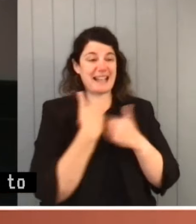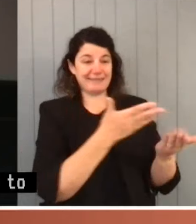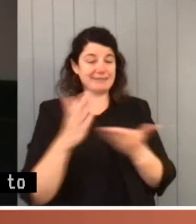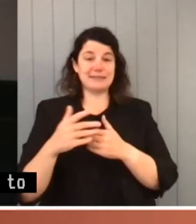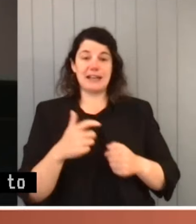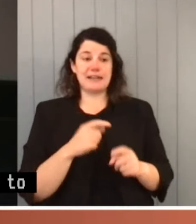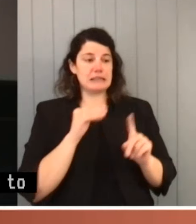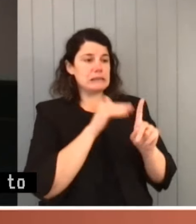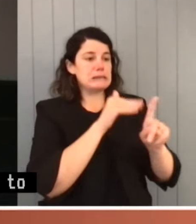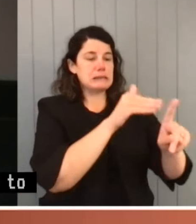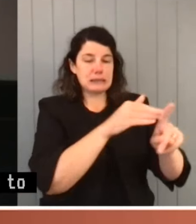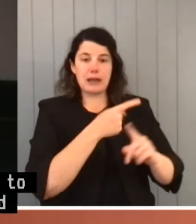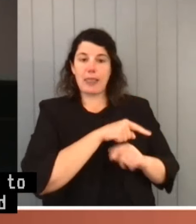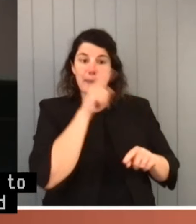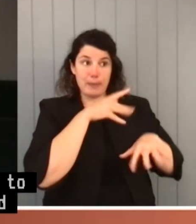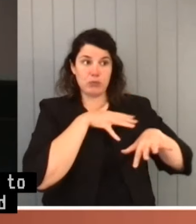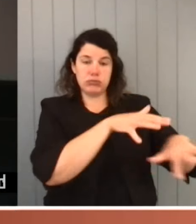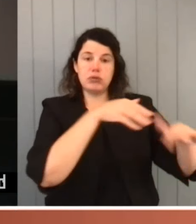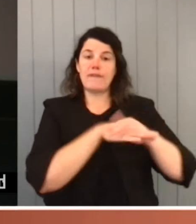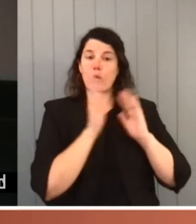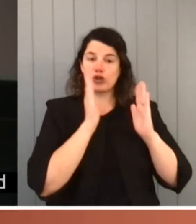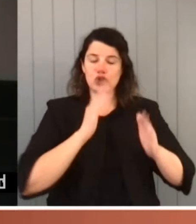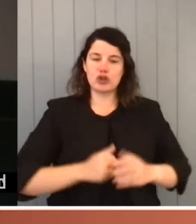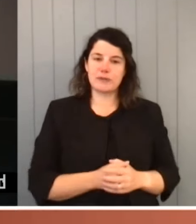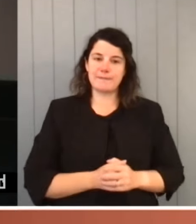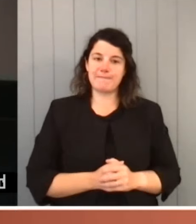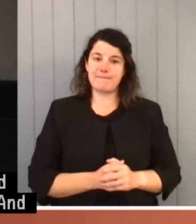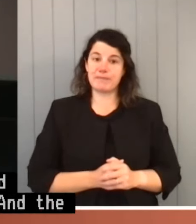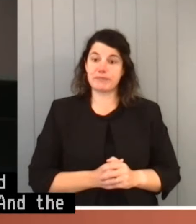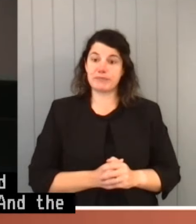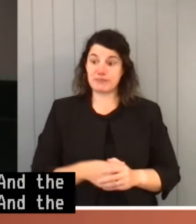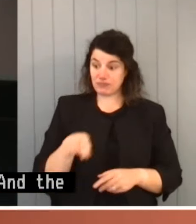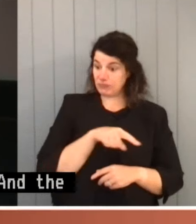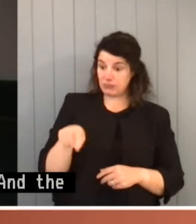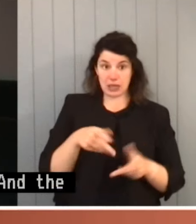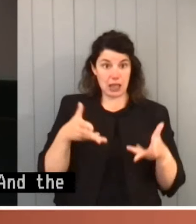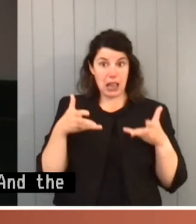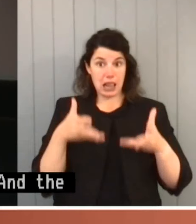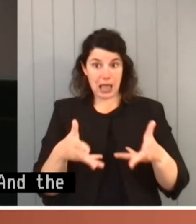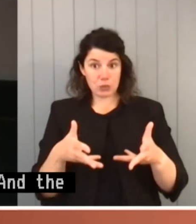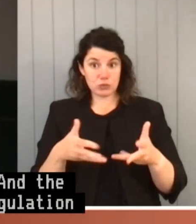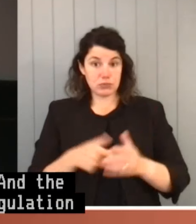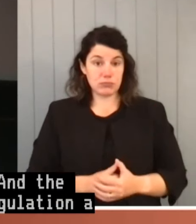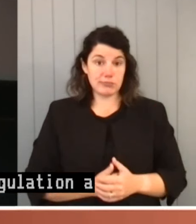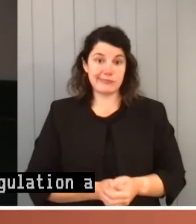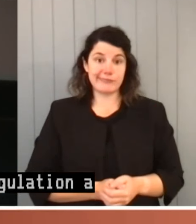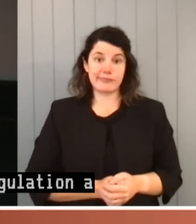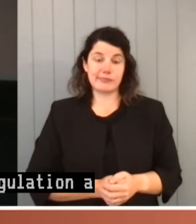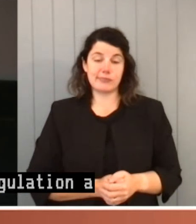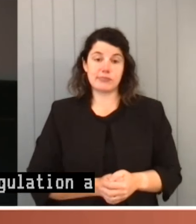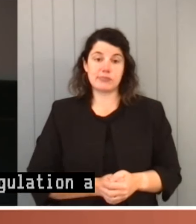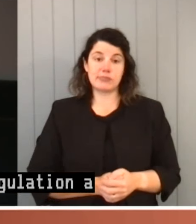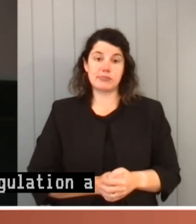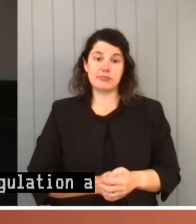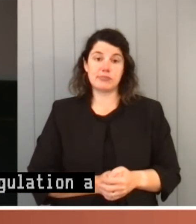And the question was, was that regulation a valid exercise of the regulation making power? And using